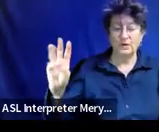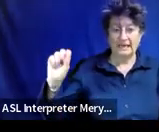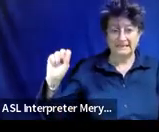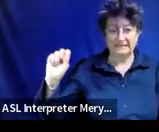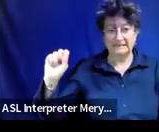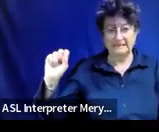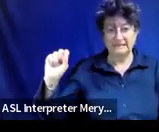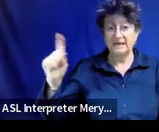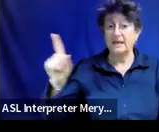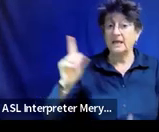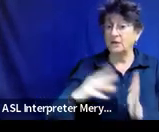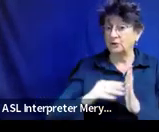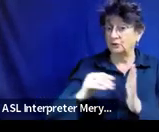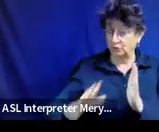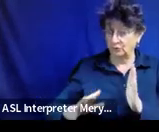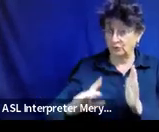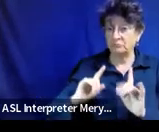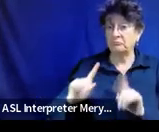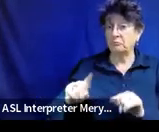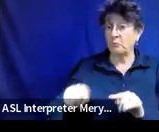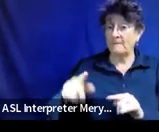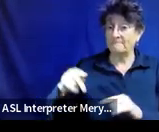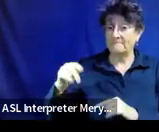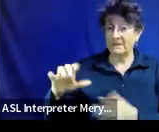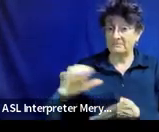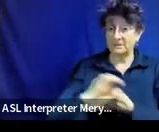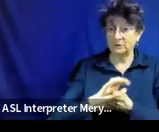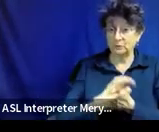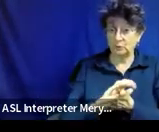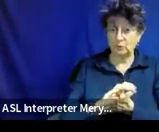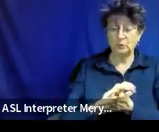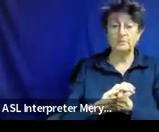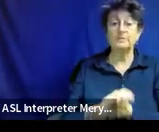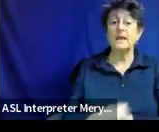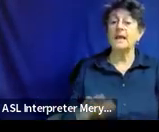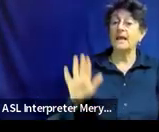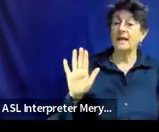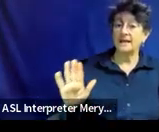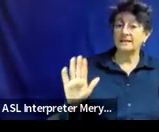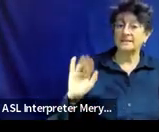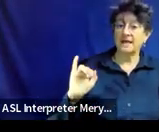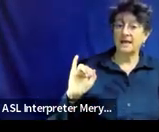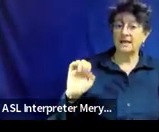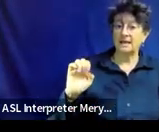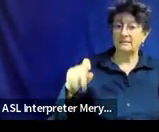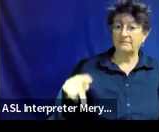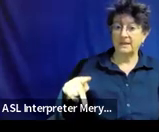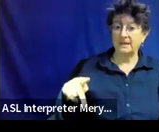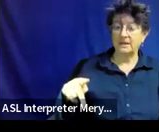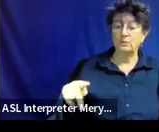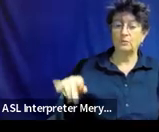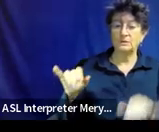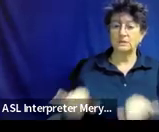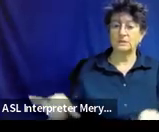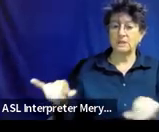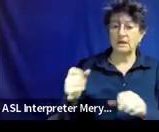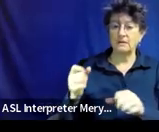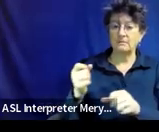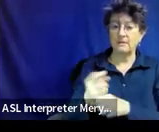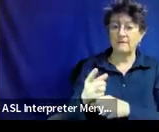is a student, he was going to public school, and his IEP looked the same from year to year to year year.